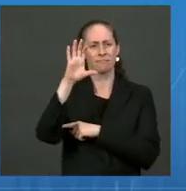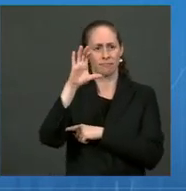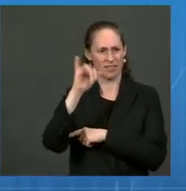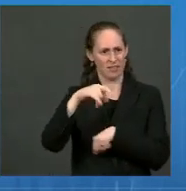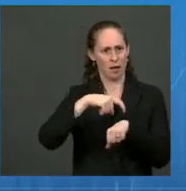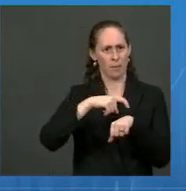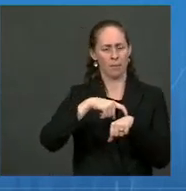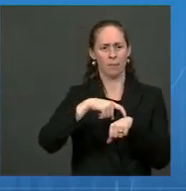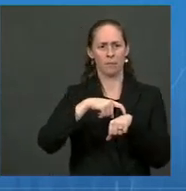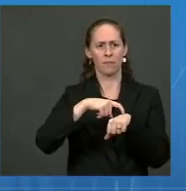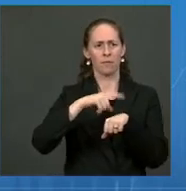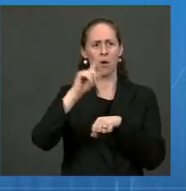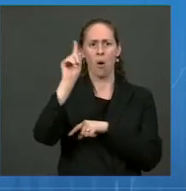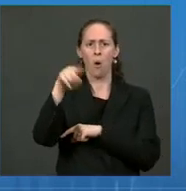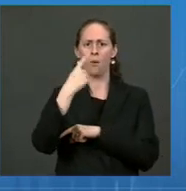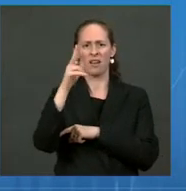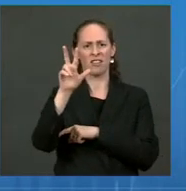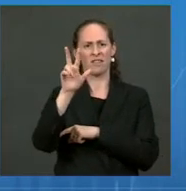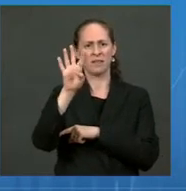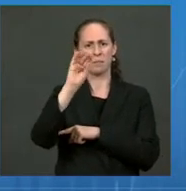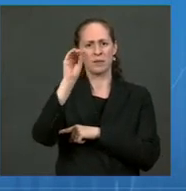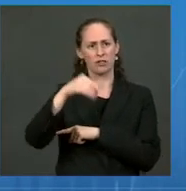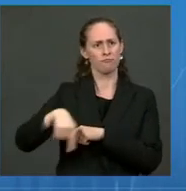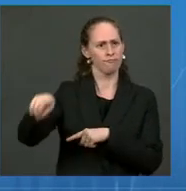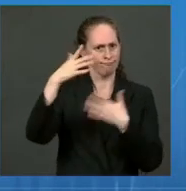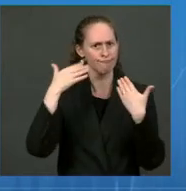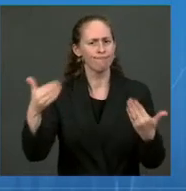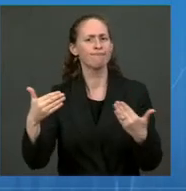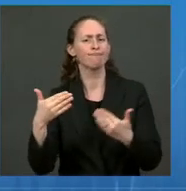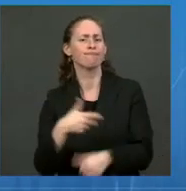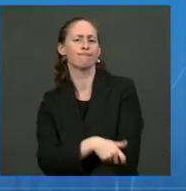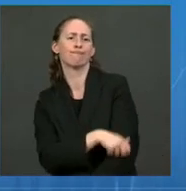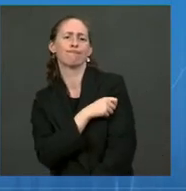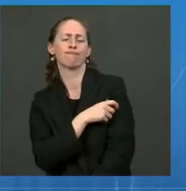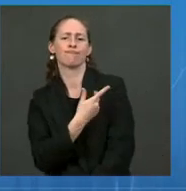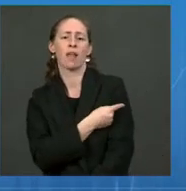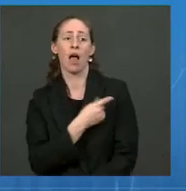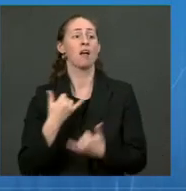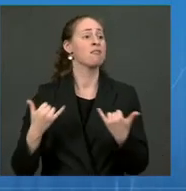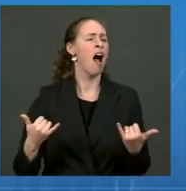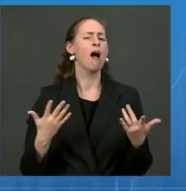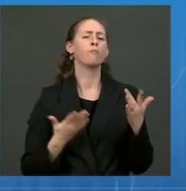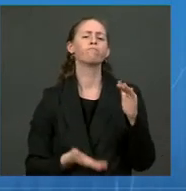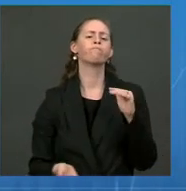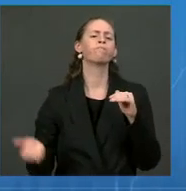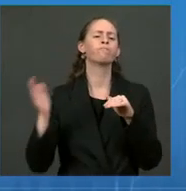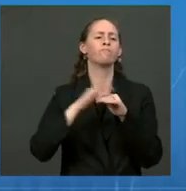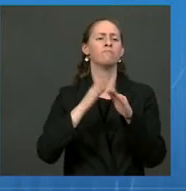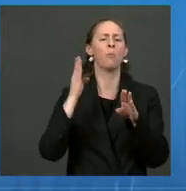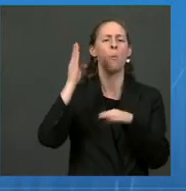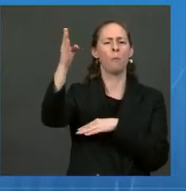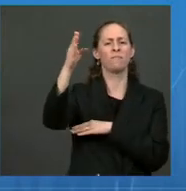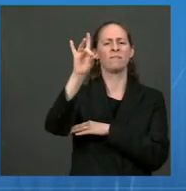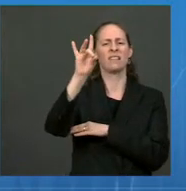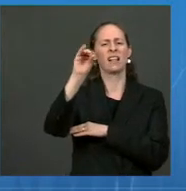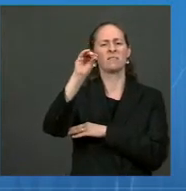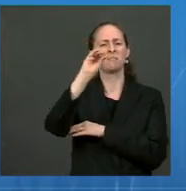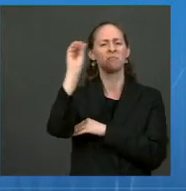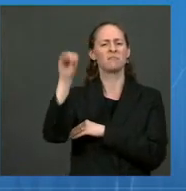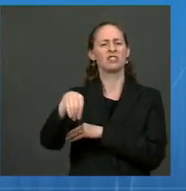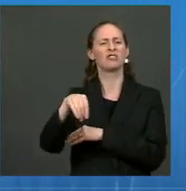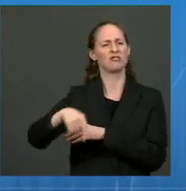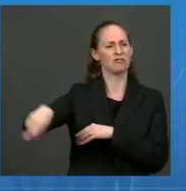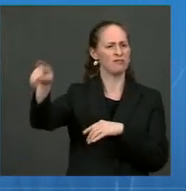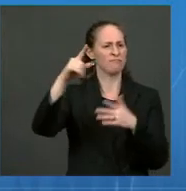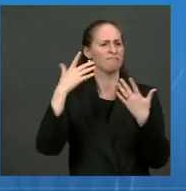% of adults were eager to get the shot. And today, nearly 80% of adults, those over